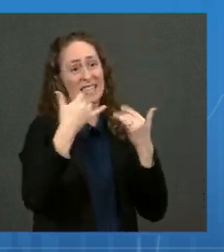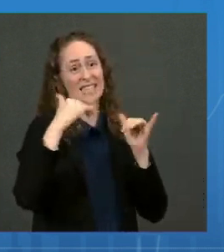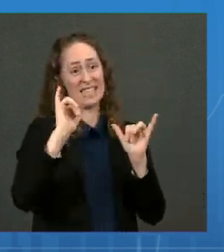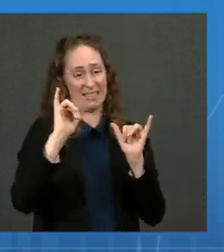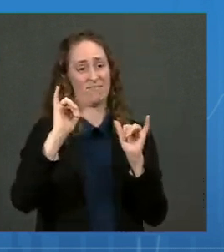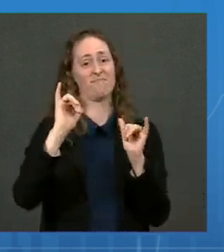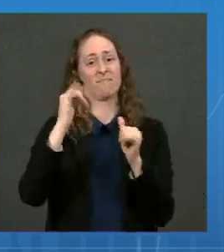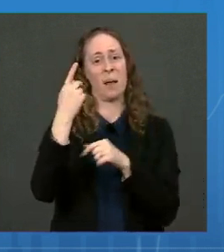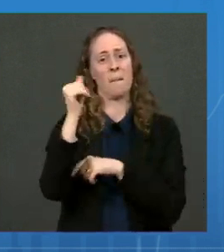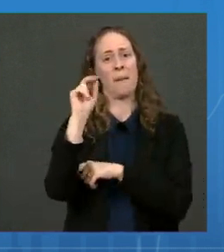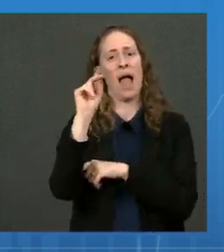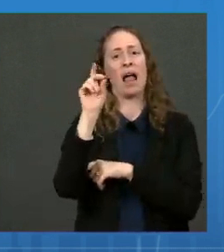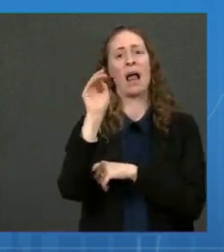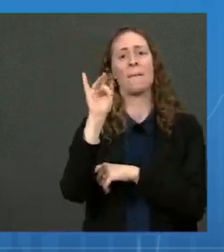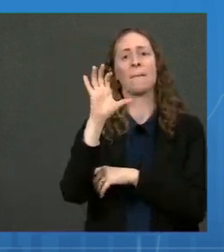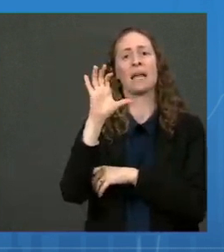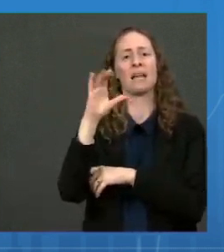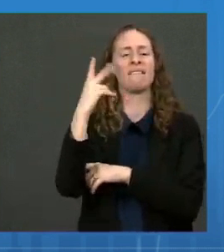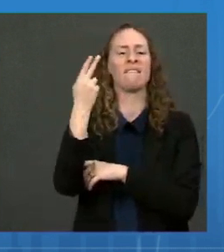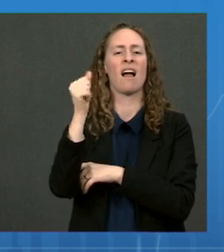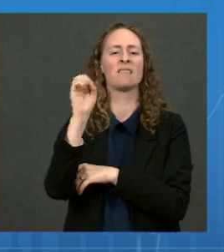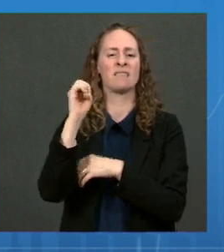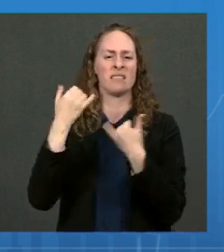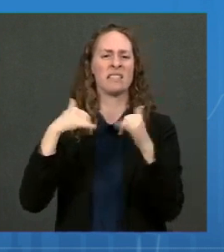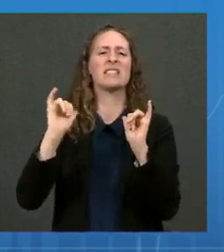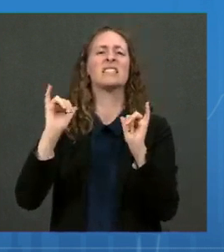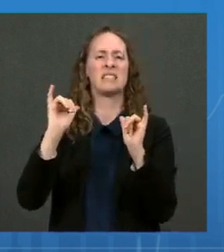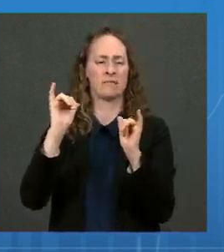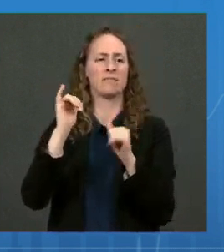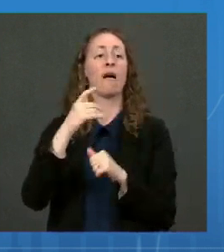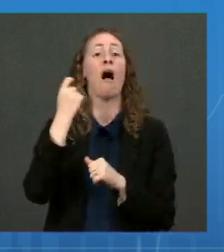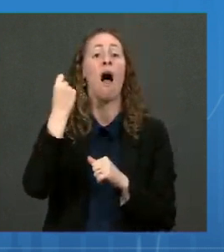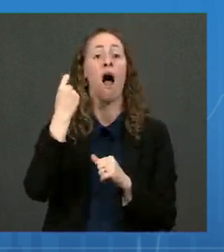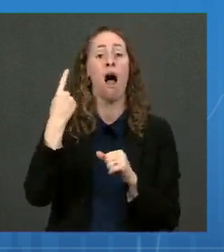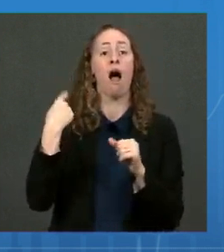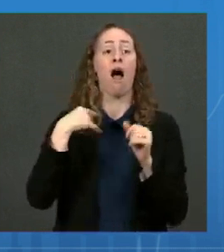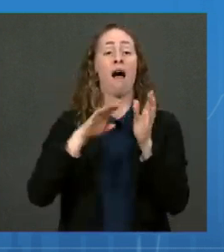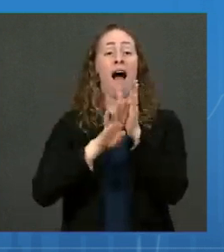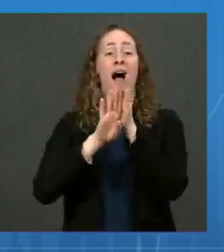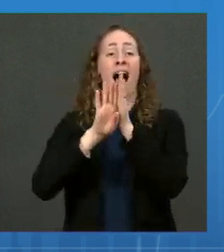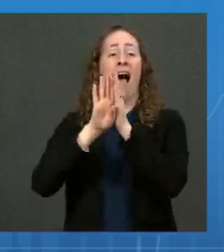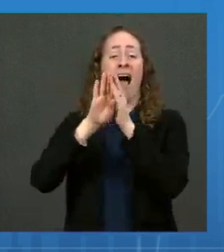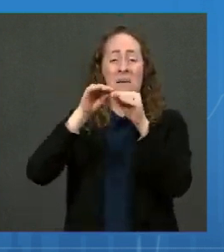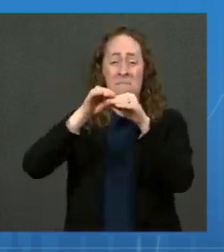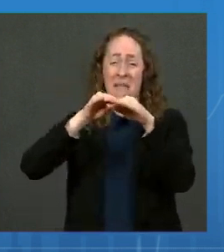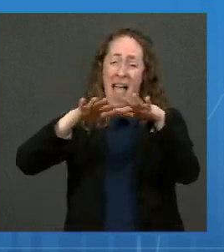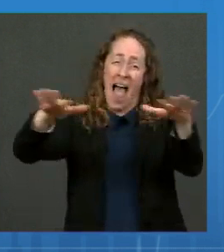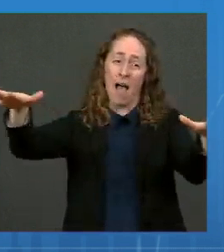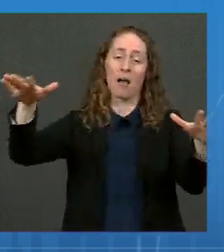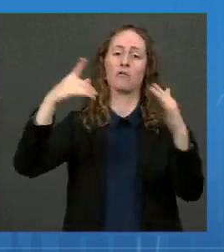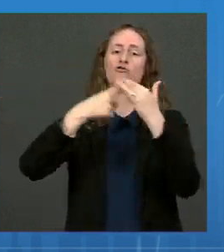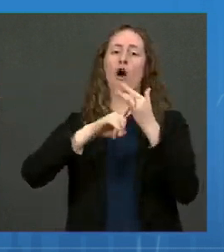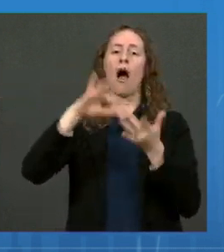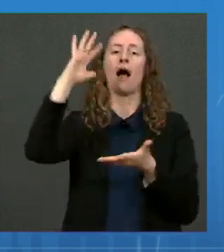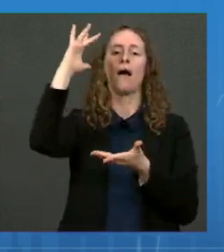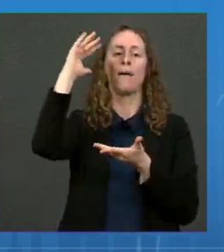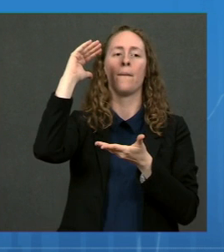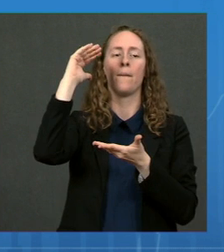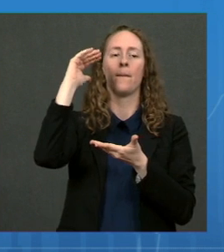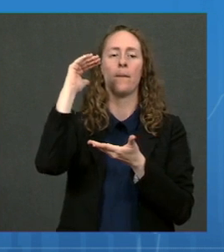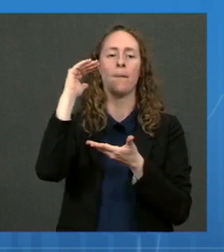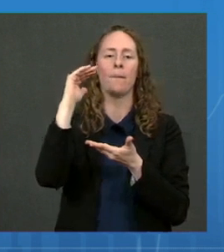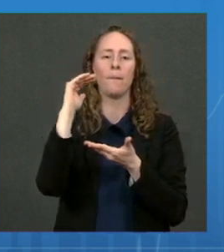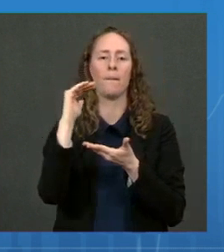a moment, there is a point where you get a decline in acceleration and a turnaround of cases where, as I'll mention